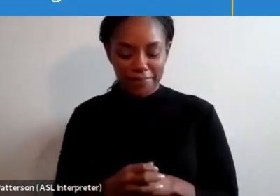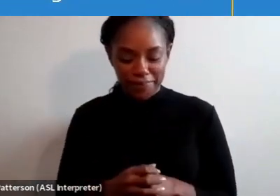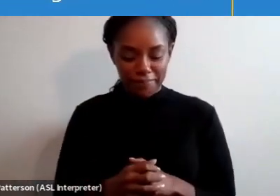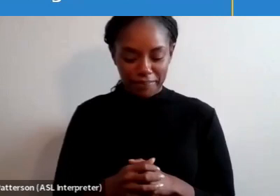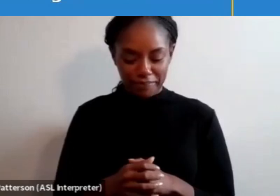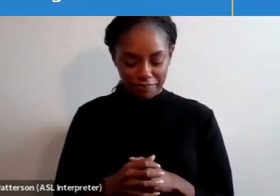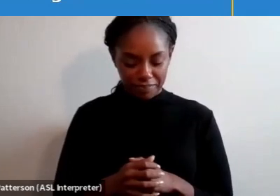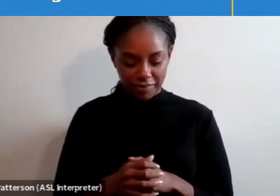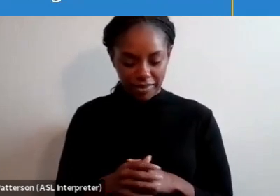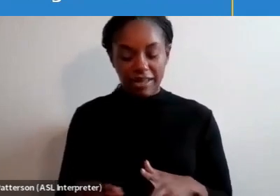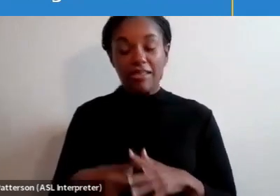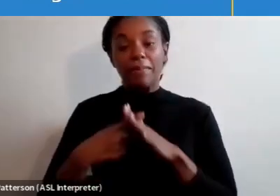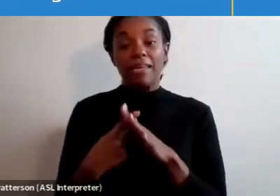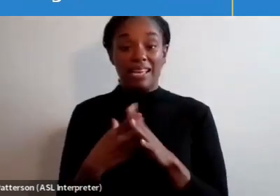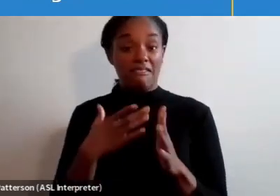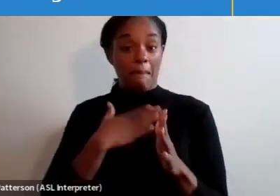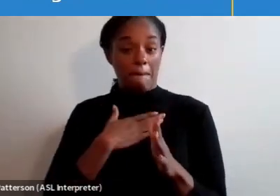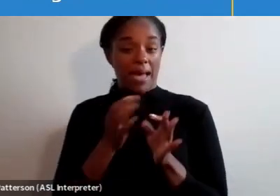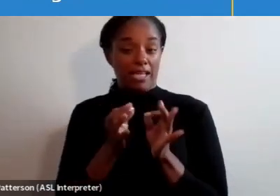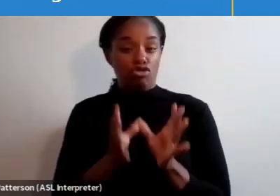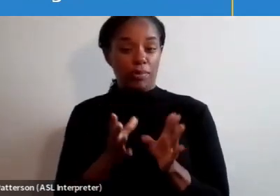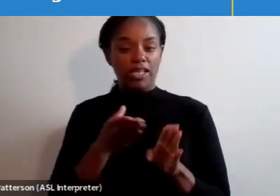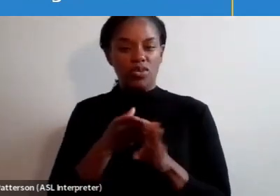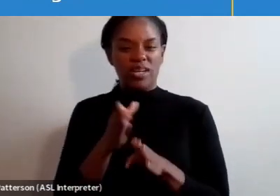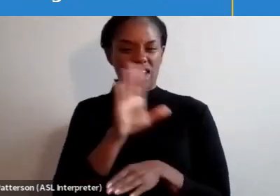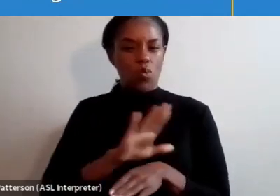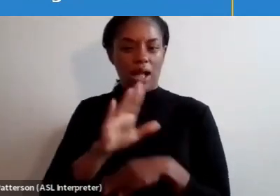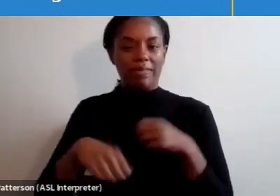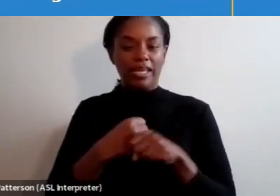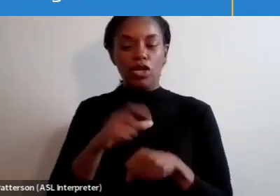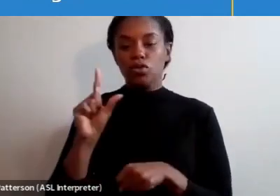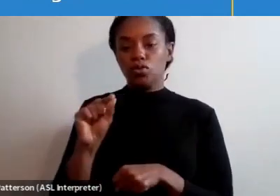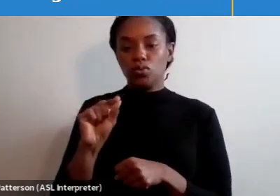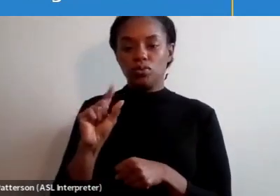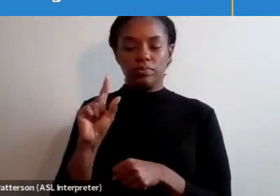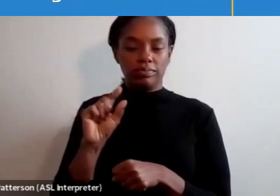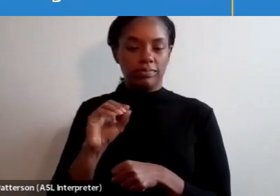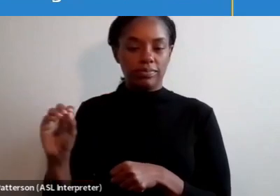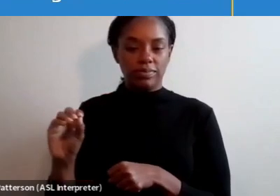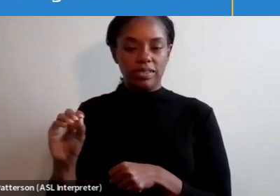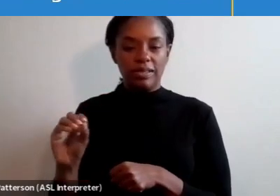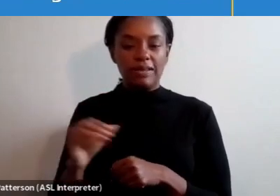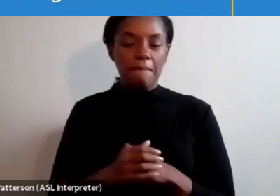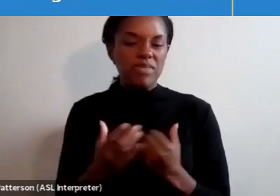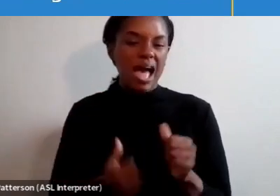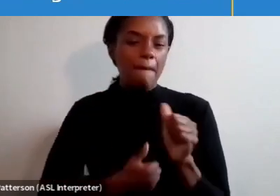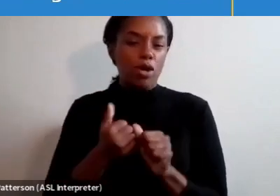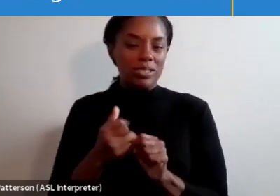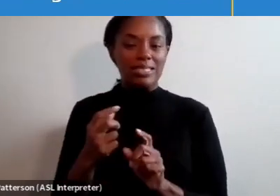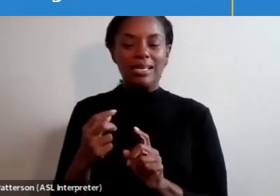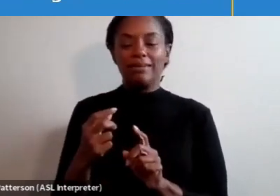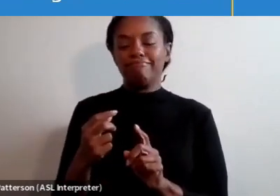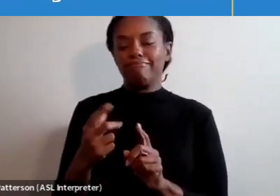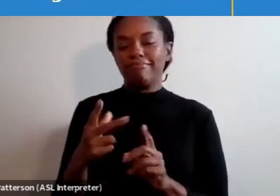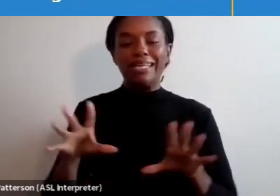At the beginning of my interpreter career, around 2000, I didn't have a car, so I mostly accepted assignments from a local agency